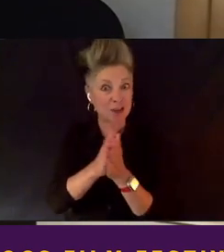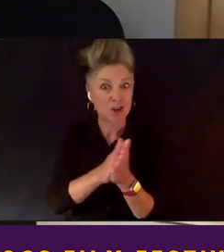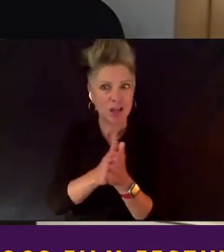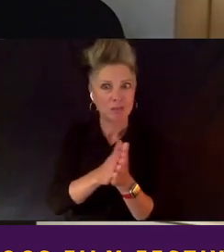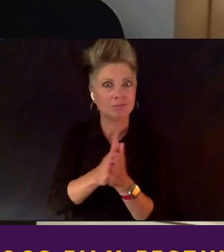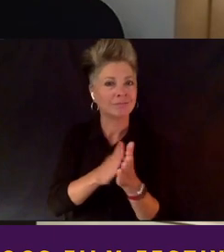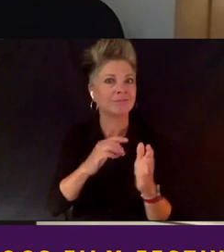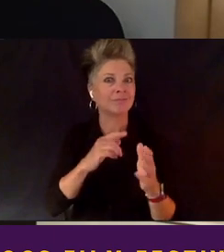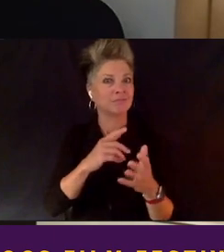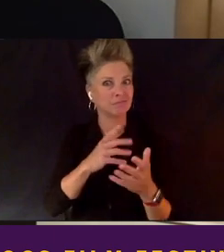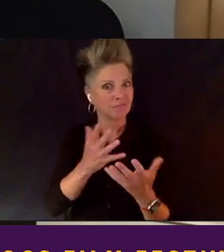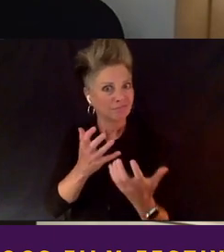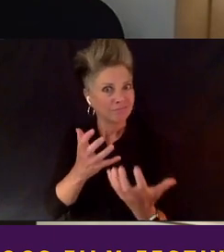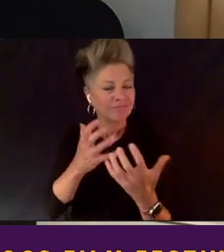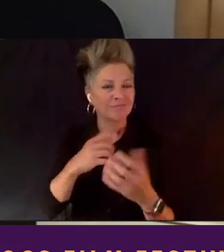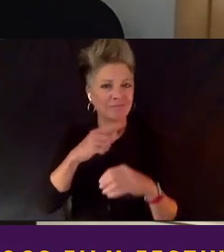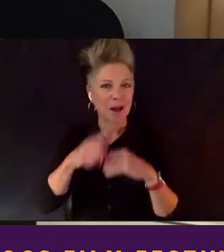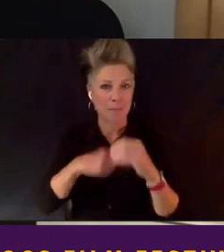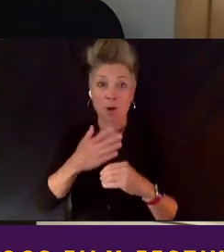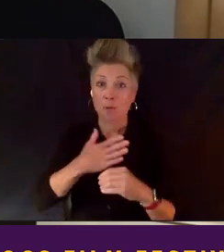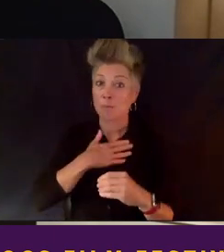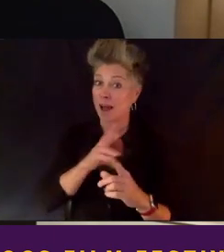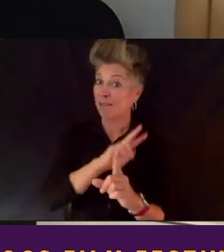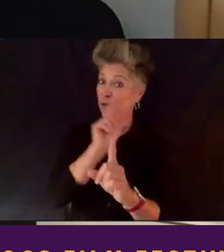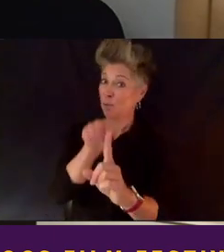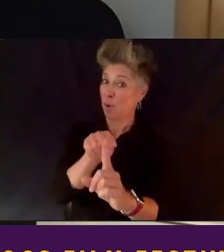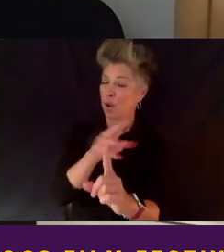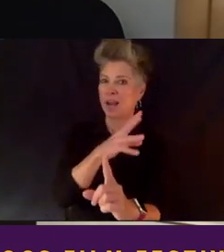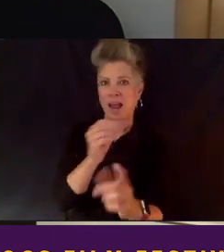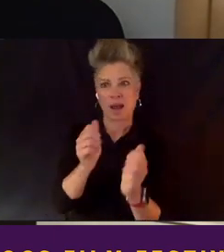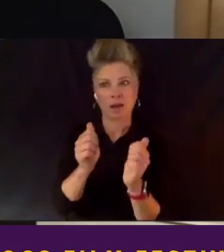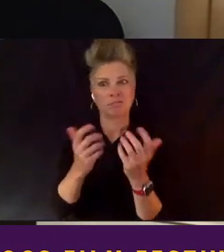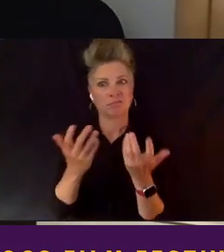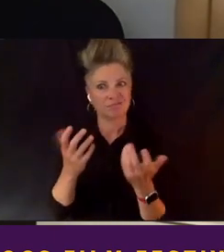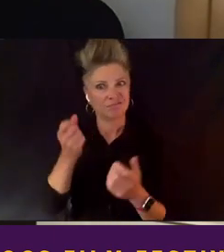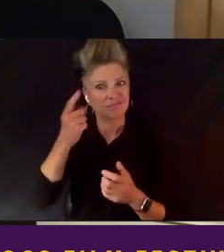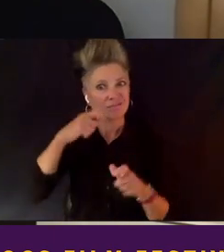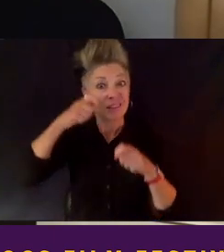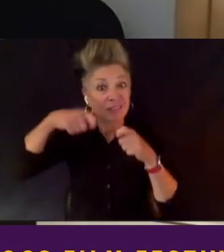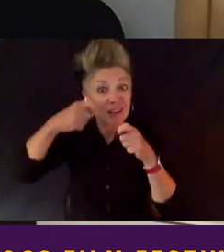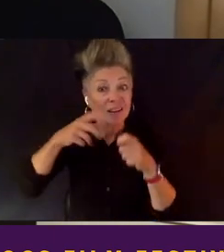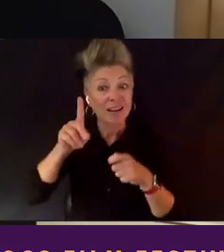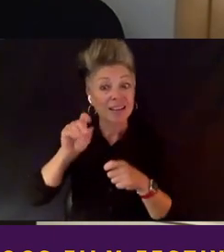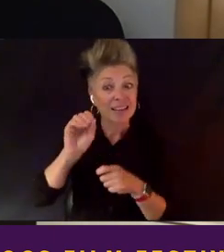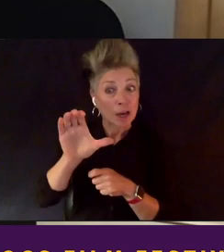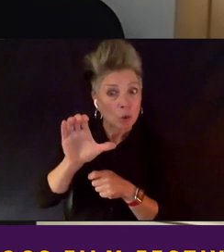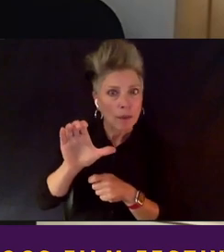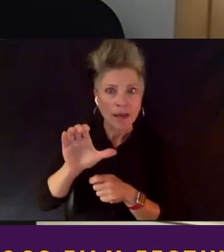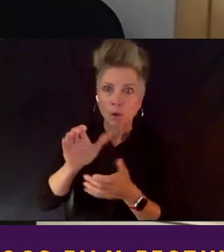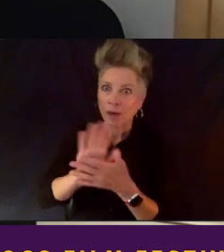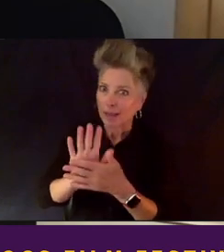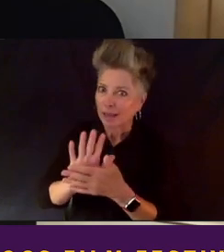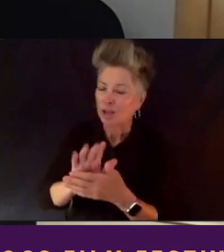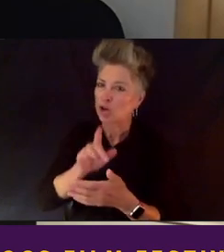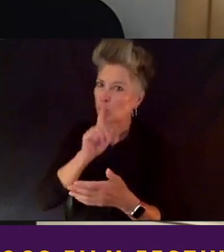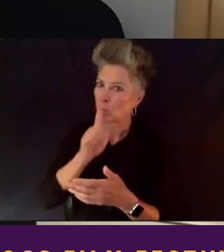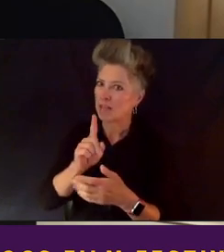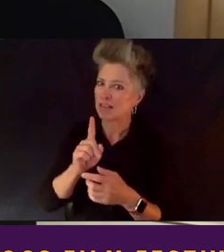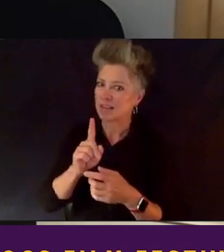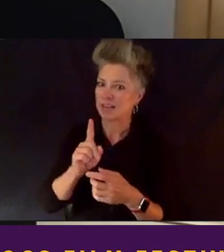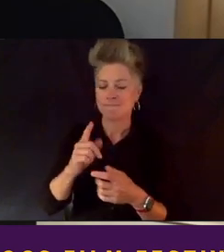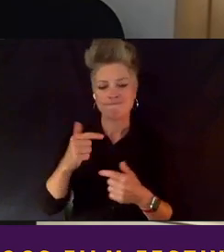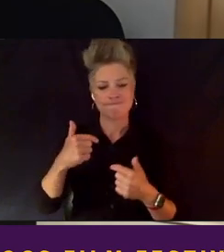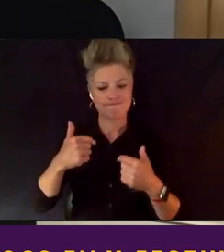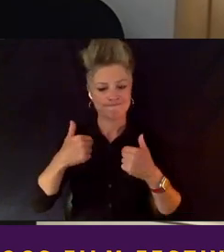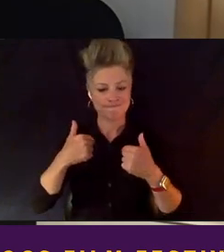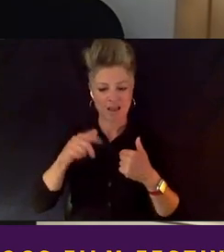And with documentary, you're really forced to kind of rein in some of that,